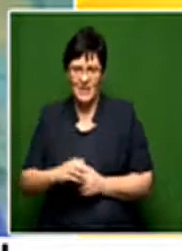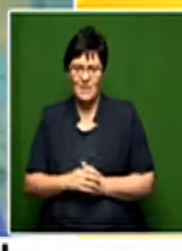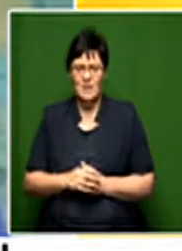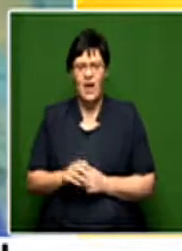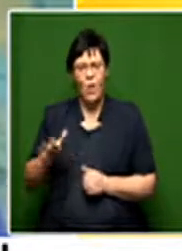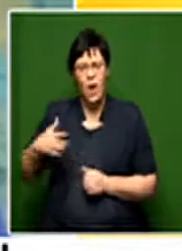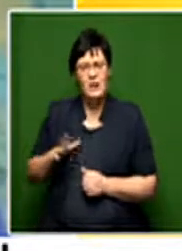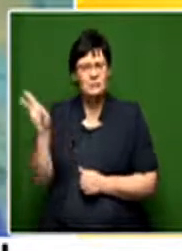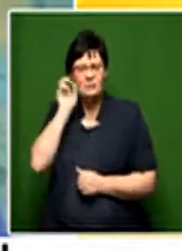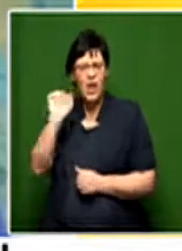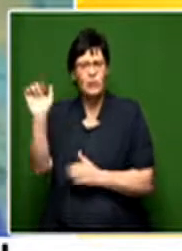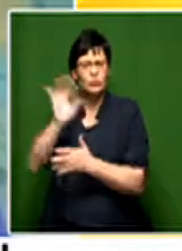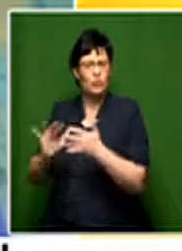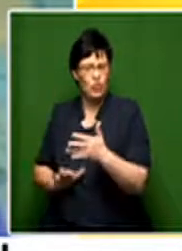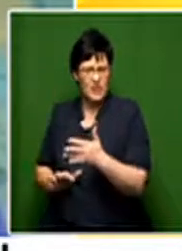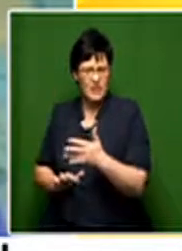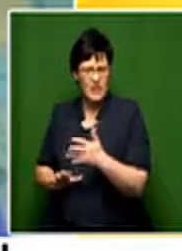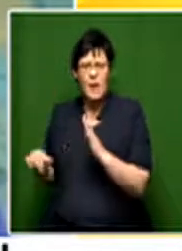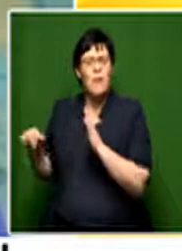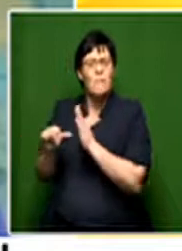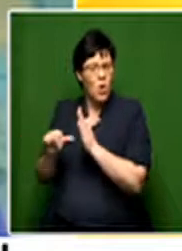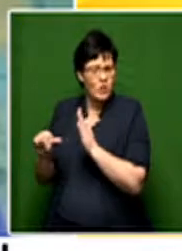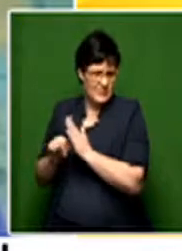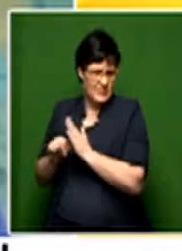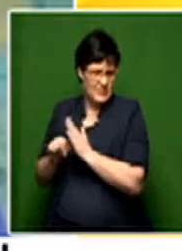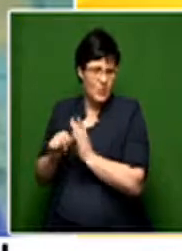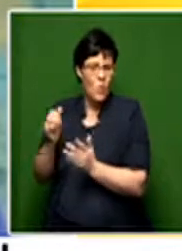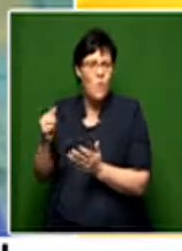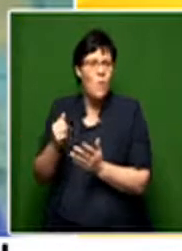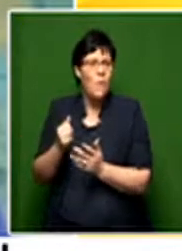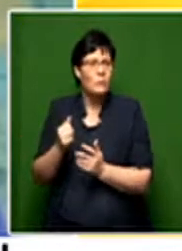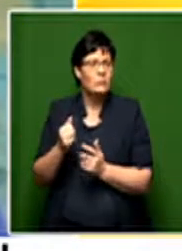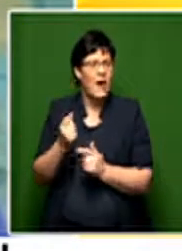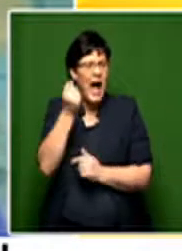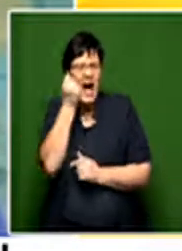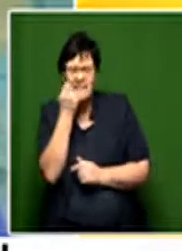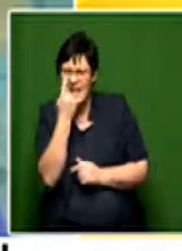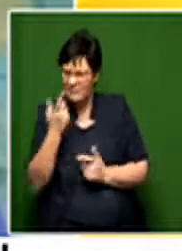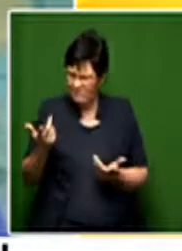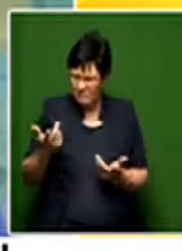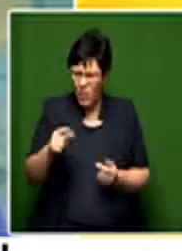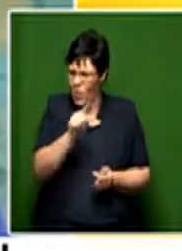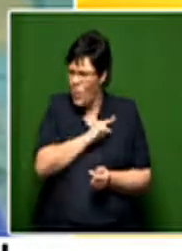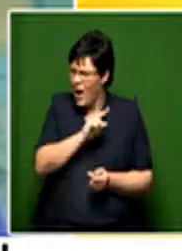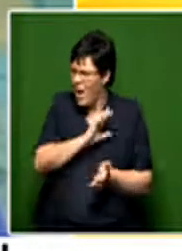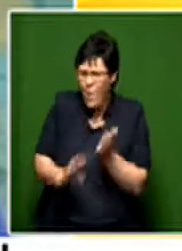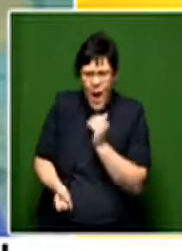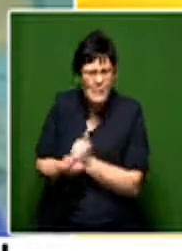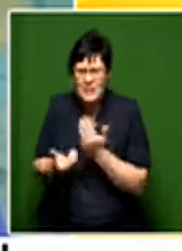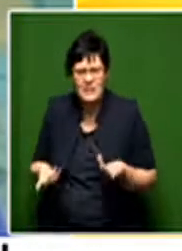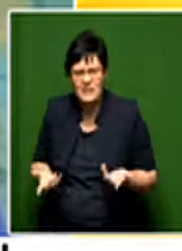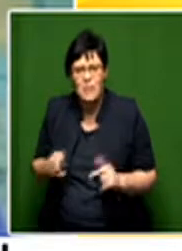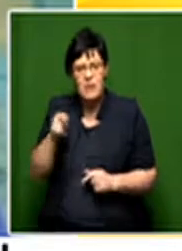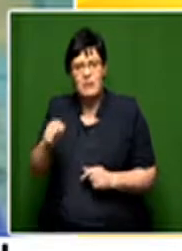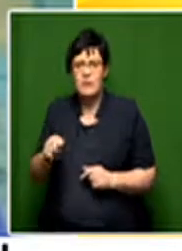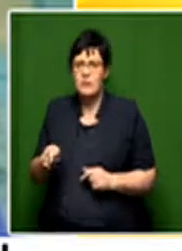Sihle, I want to hear your story. It's important that we actually understand, firstly, what happened to you, and what it